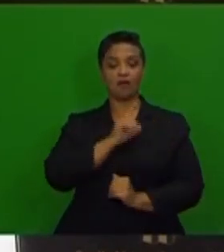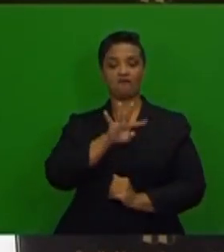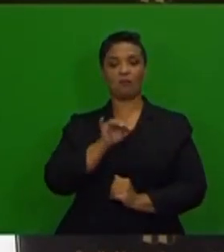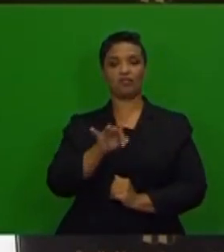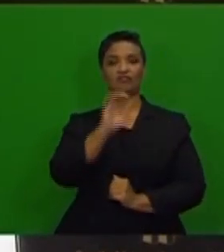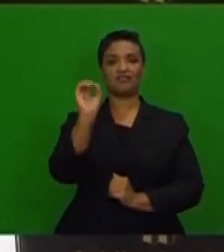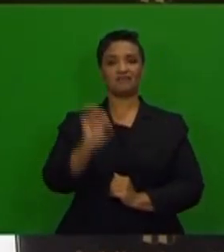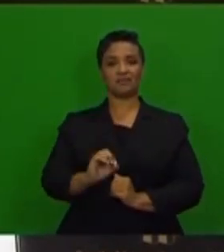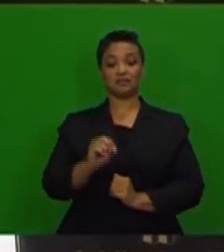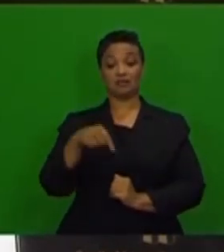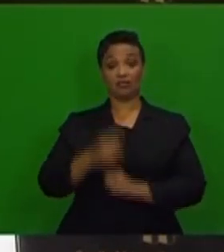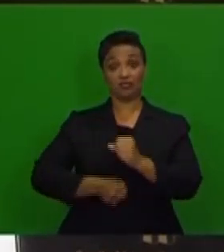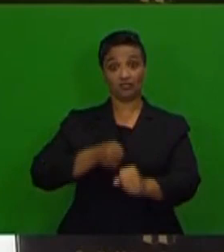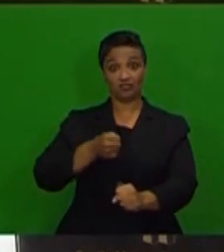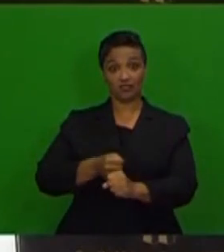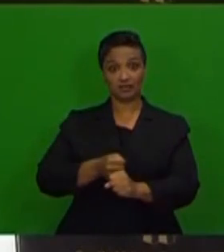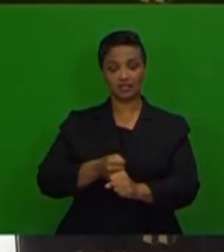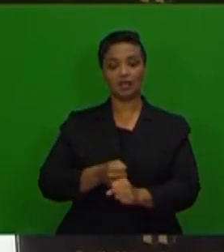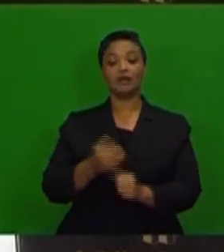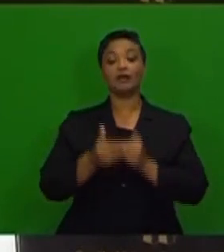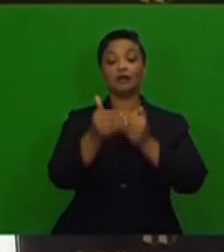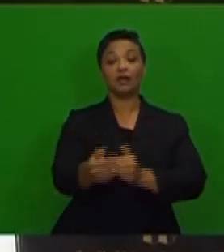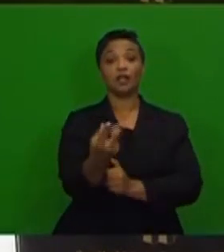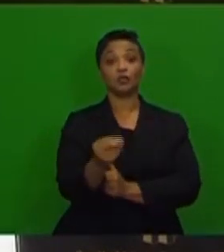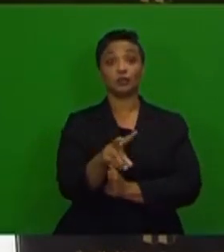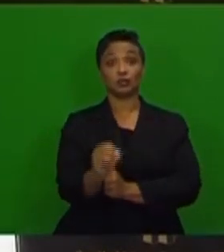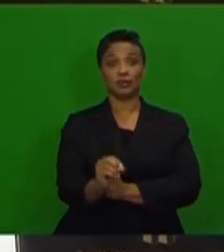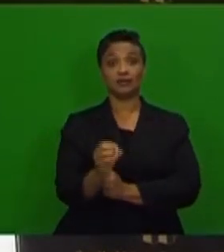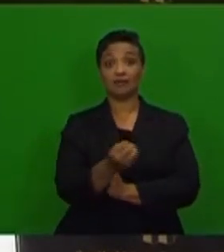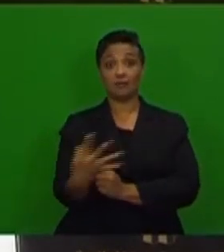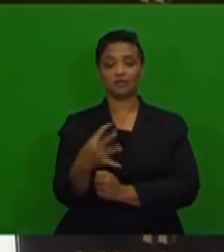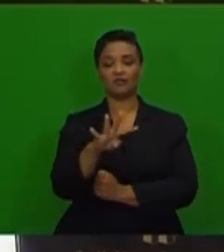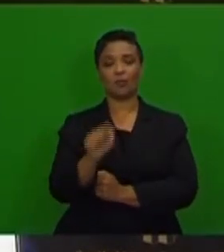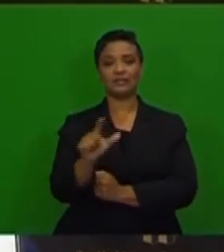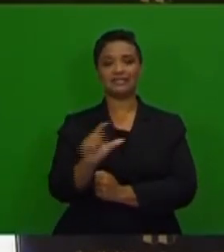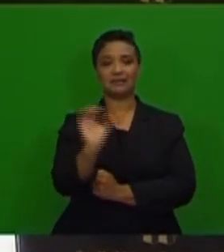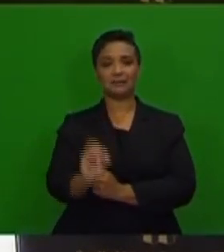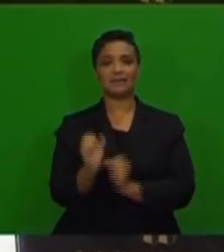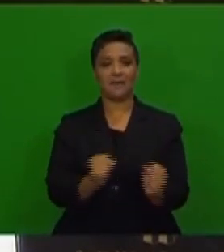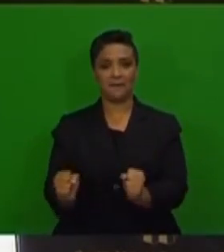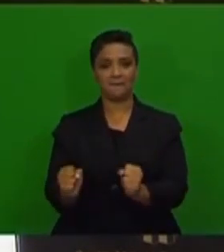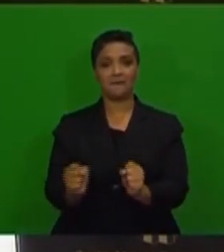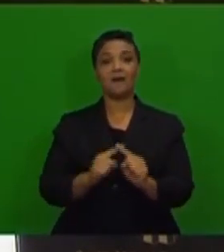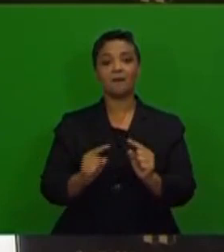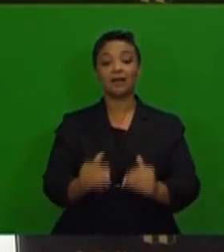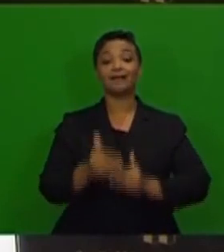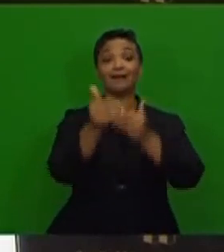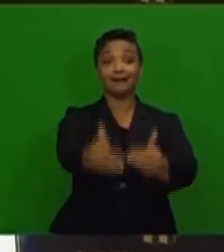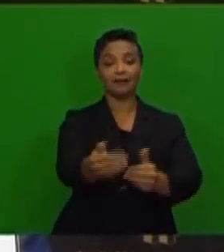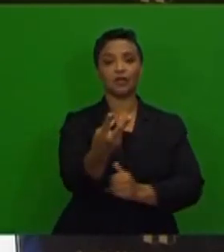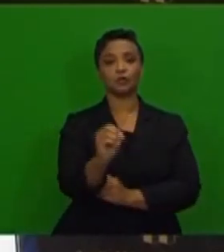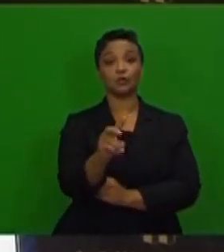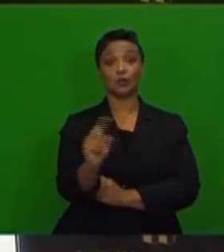% in 2019, is unchanged at 4.7% in 2020, and is slightly higher at 4